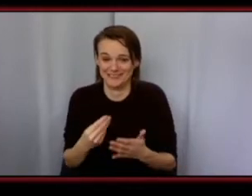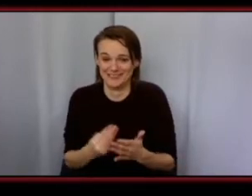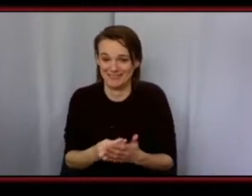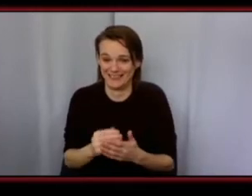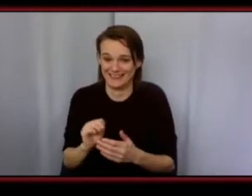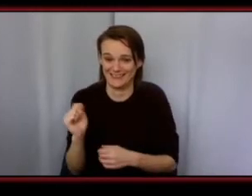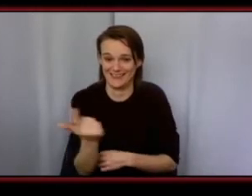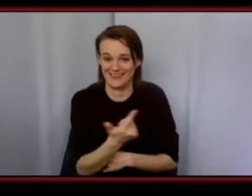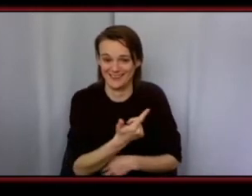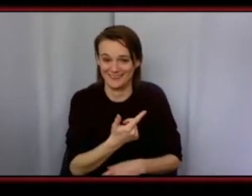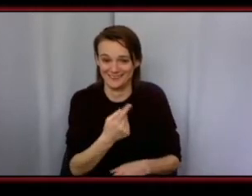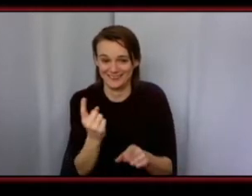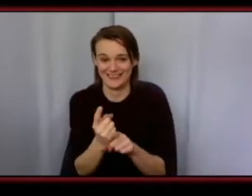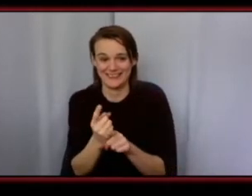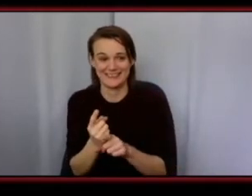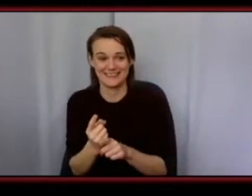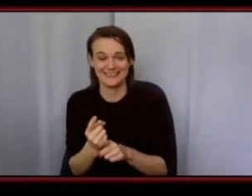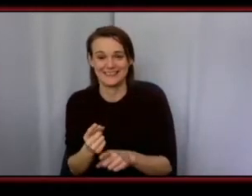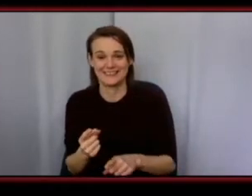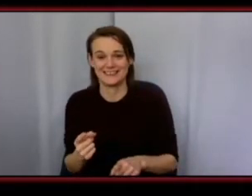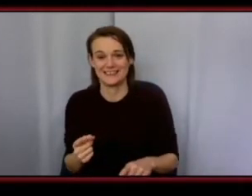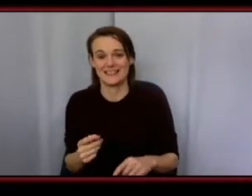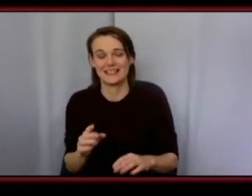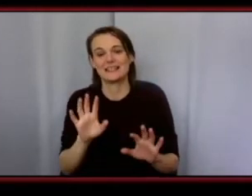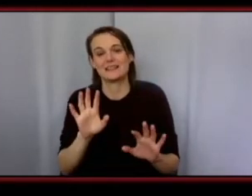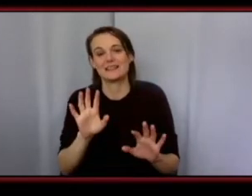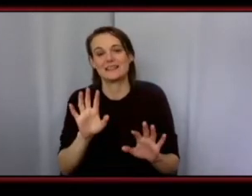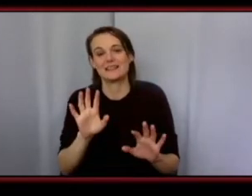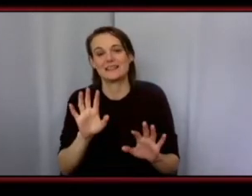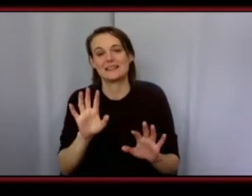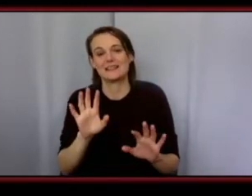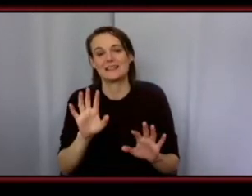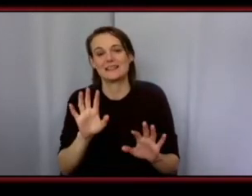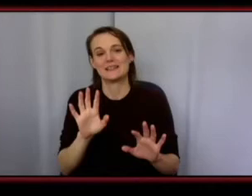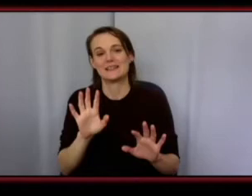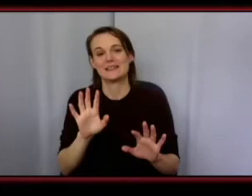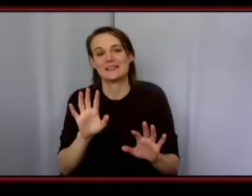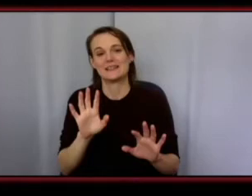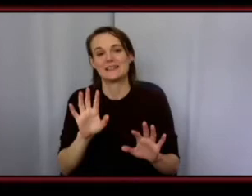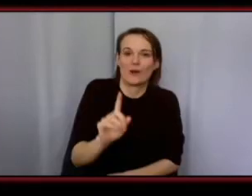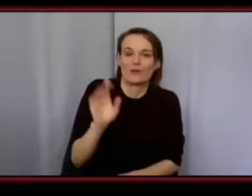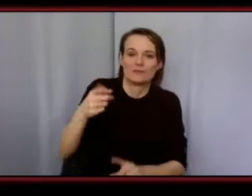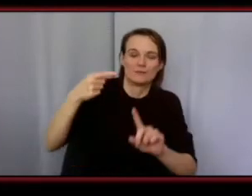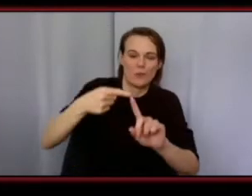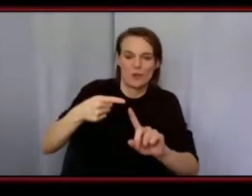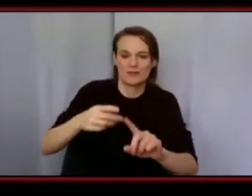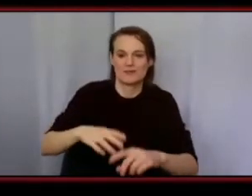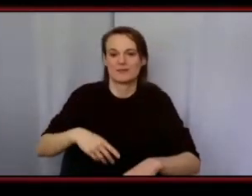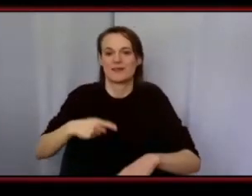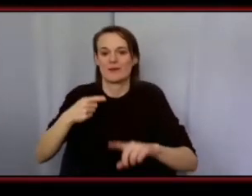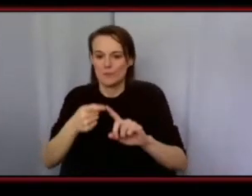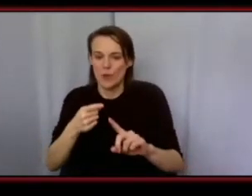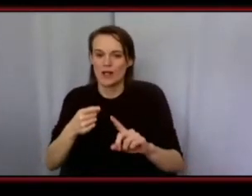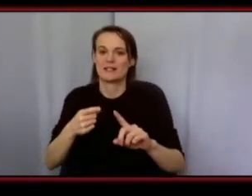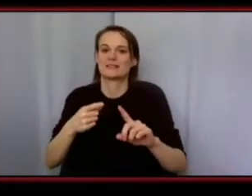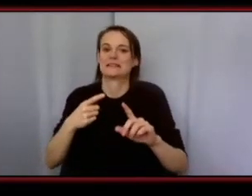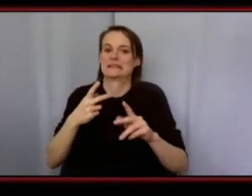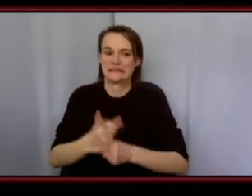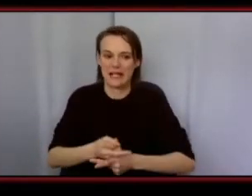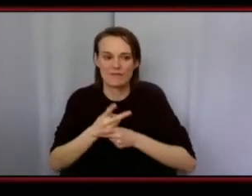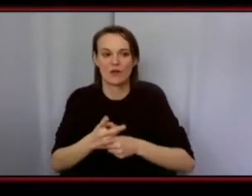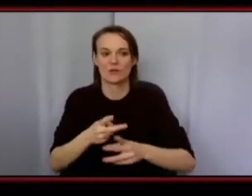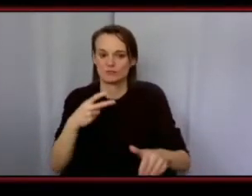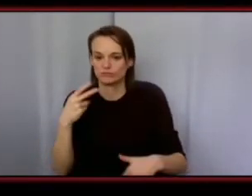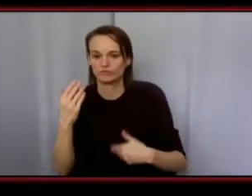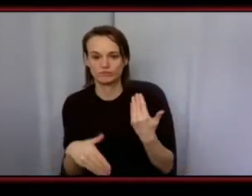i think it's going slow and steady so if it depends on like for me um